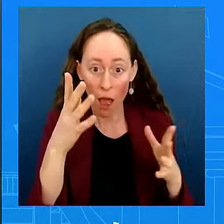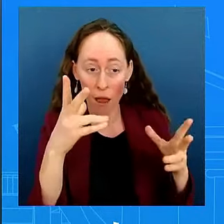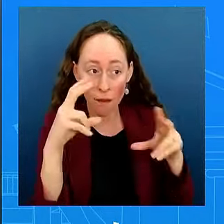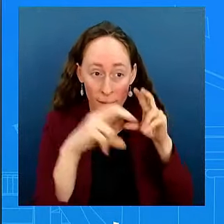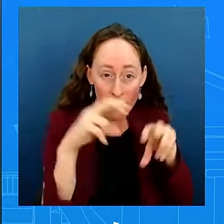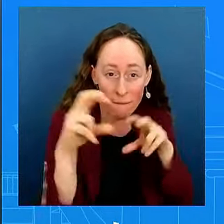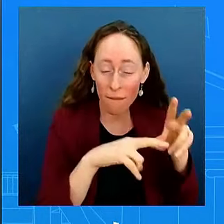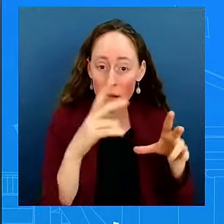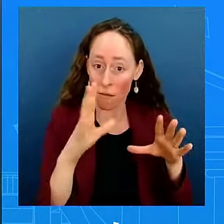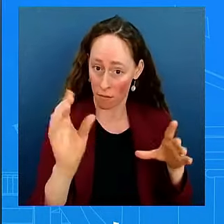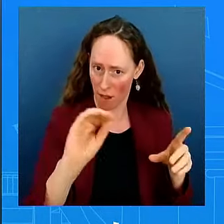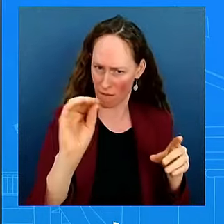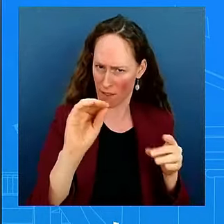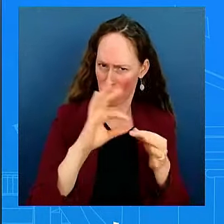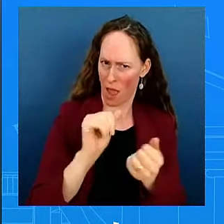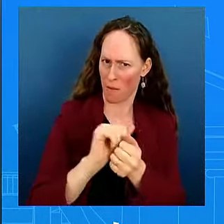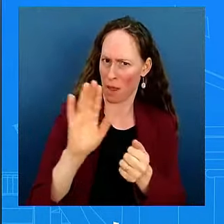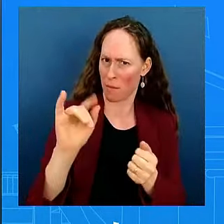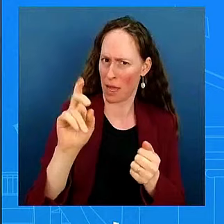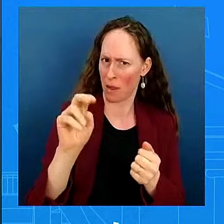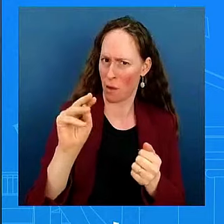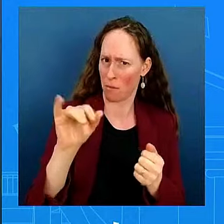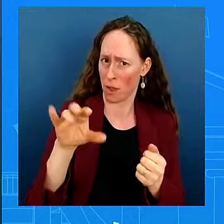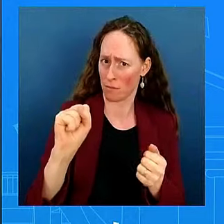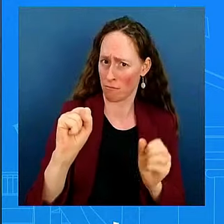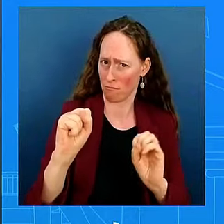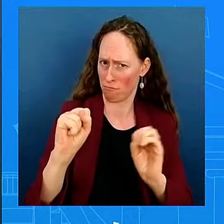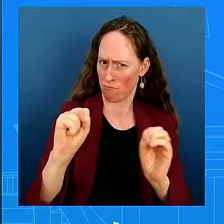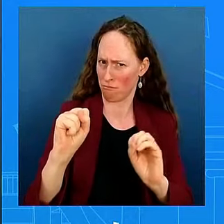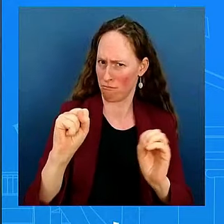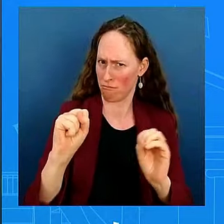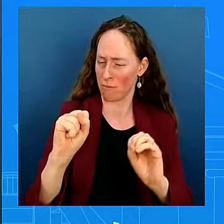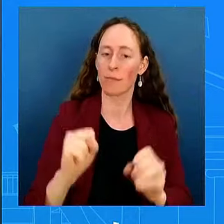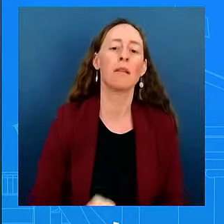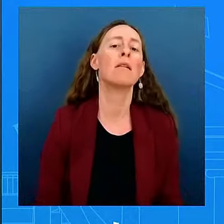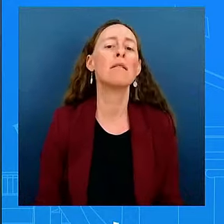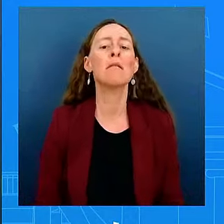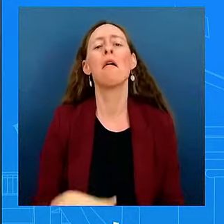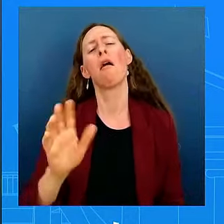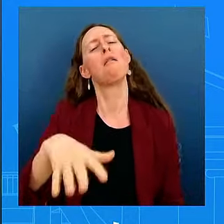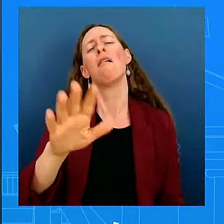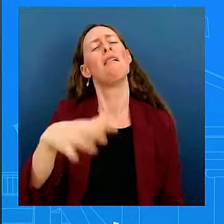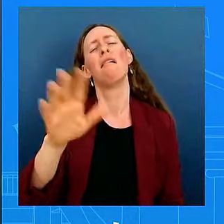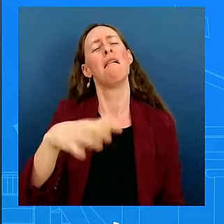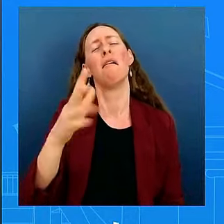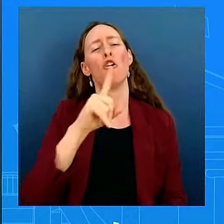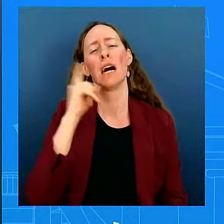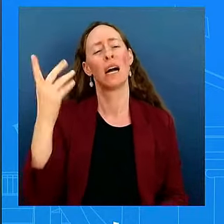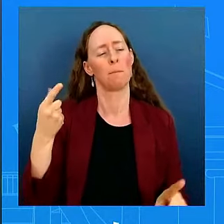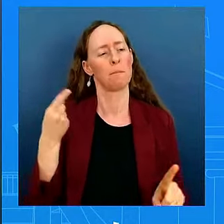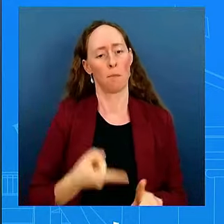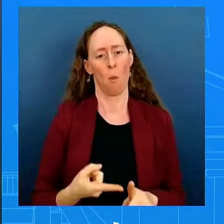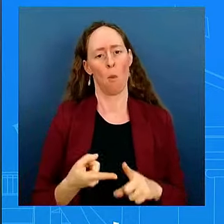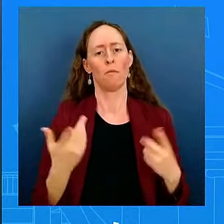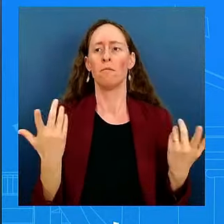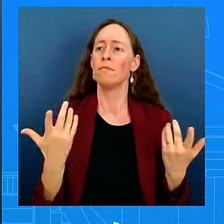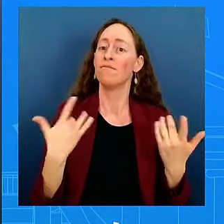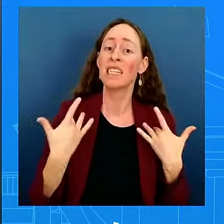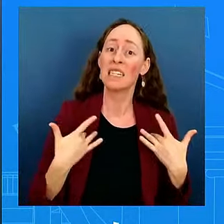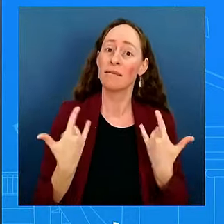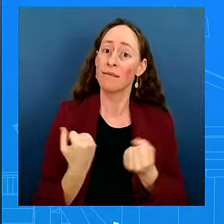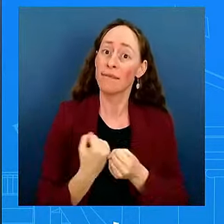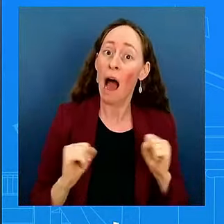infrastructure, you have infrastructure projects that are inspired by considerations of equity.